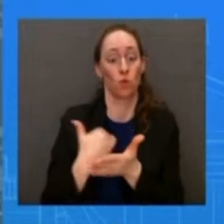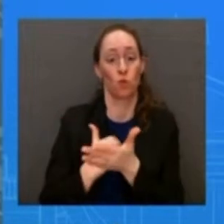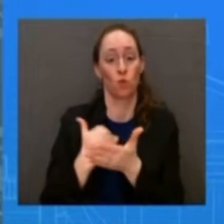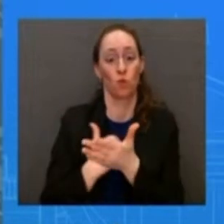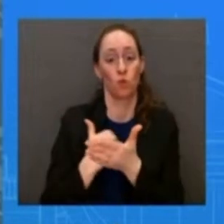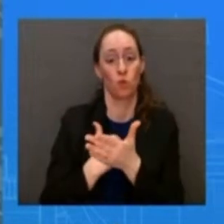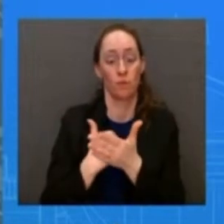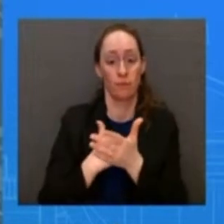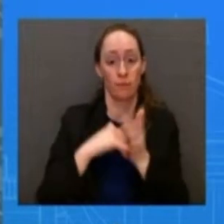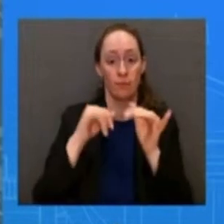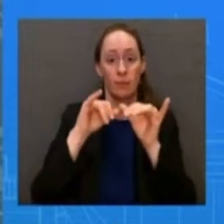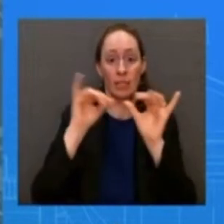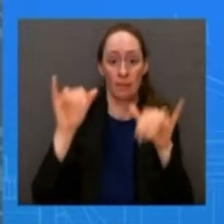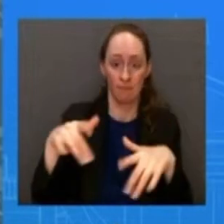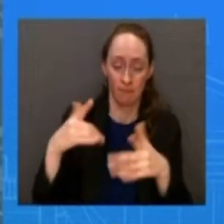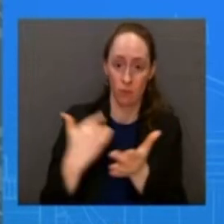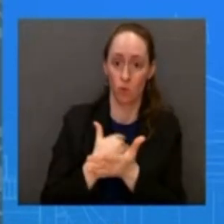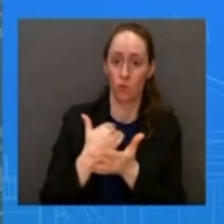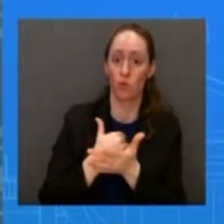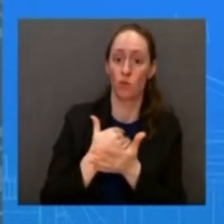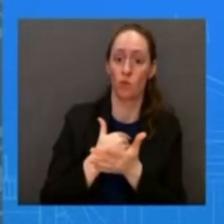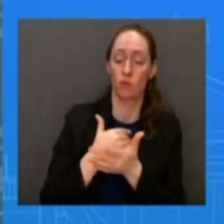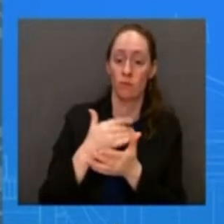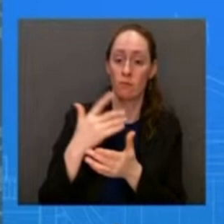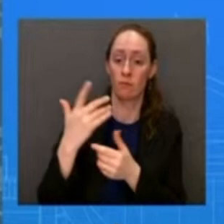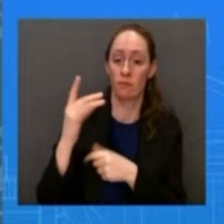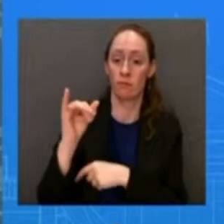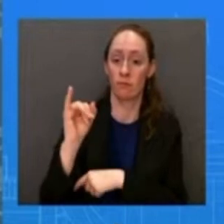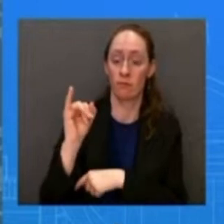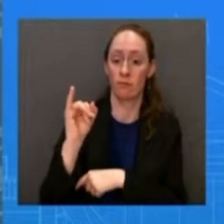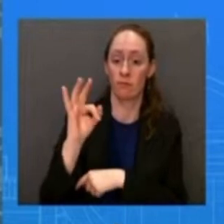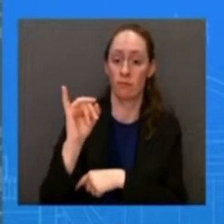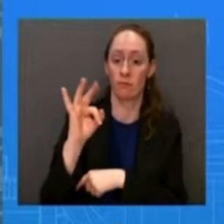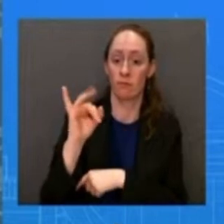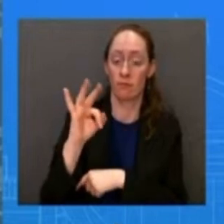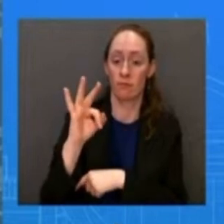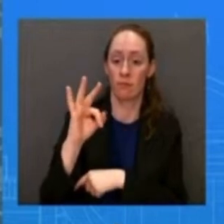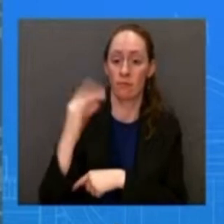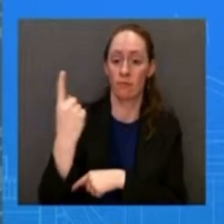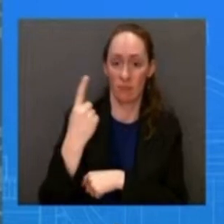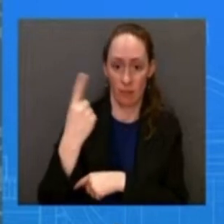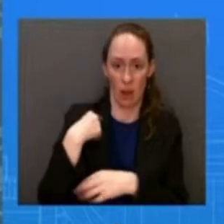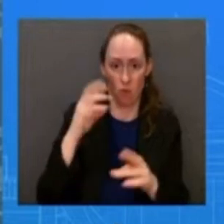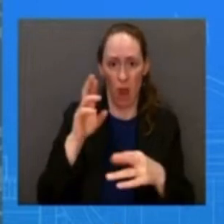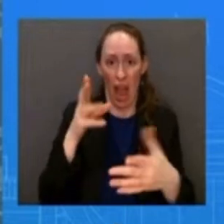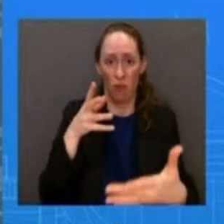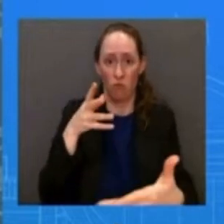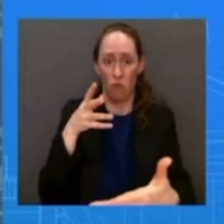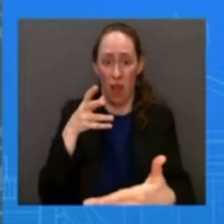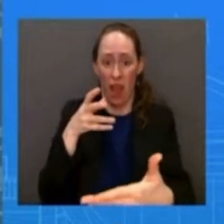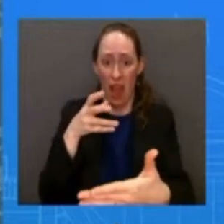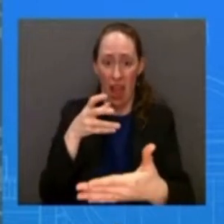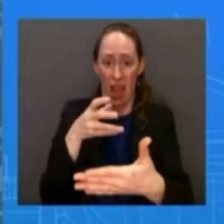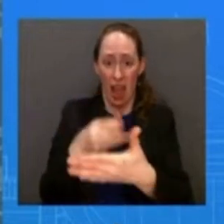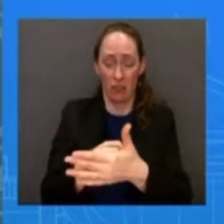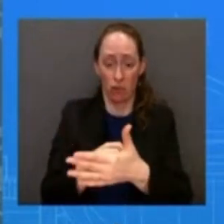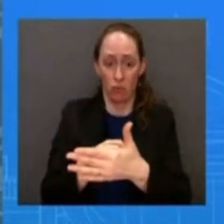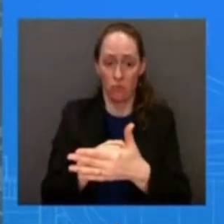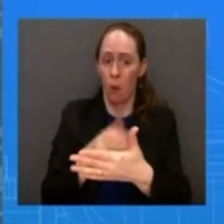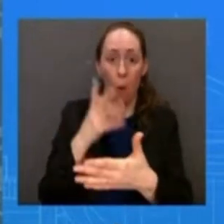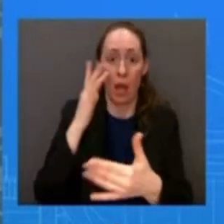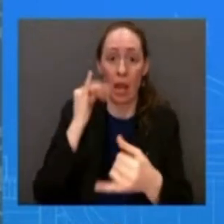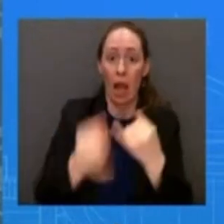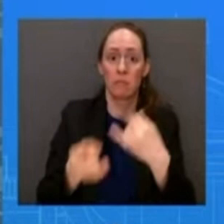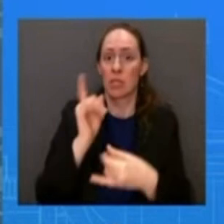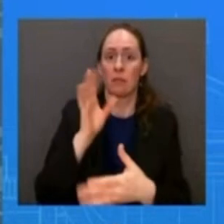to i i just want to be really really careful here and not get ahead of whatever discussion or policy or or decisions that be might